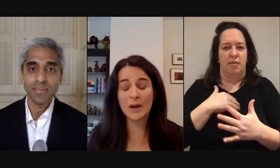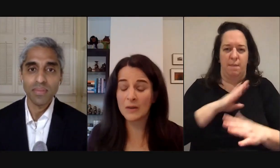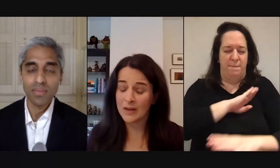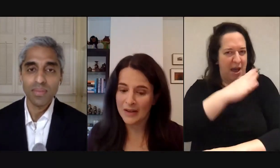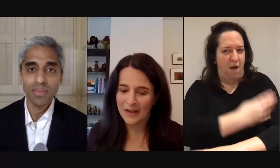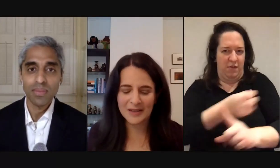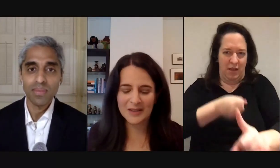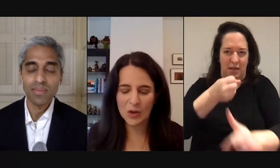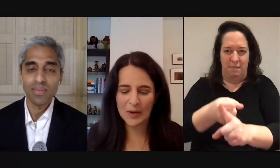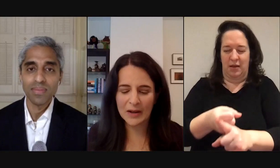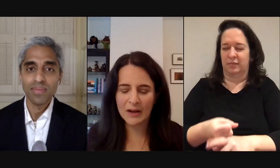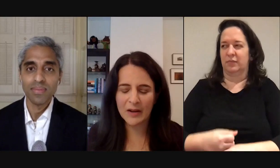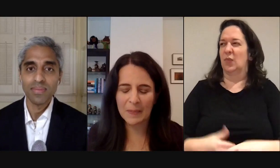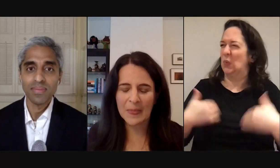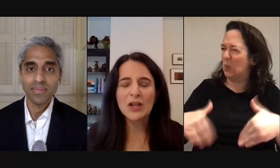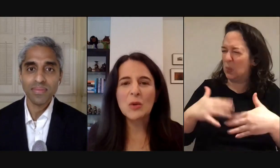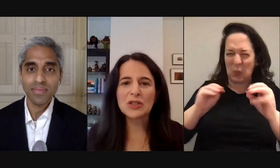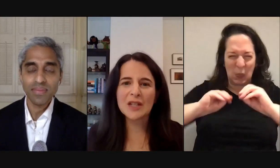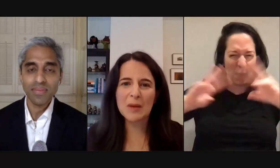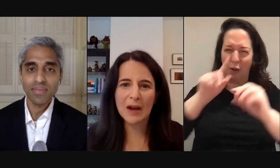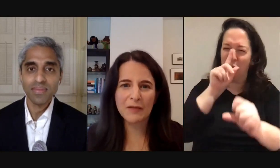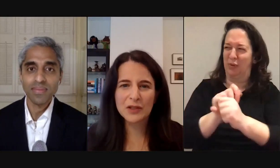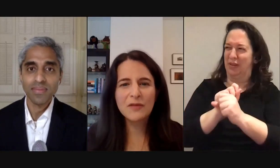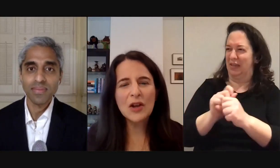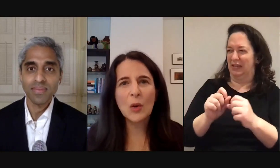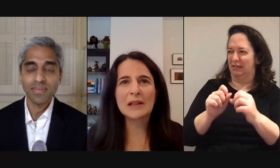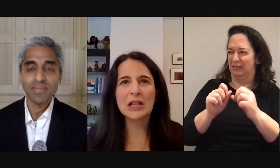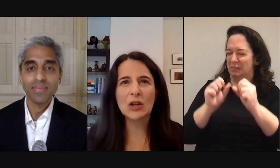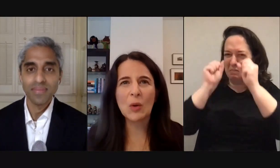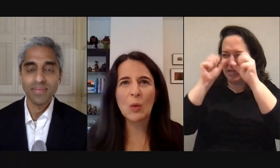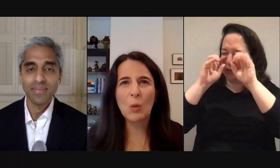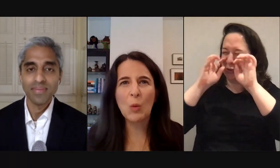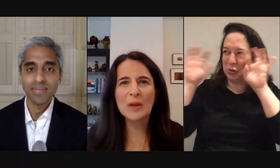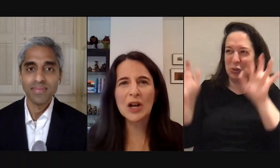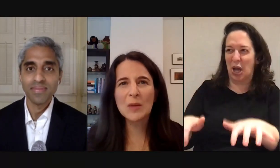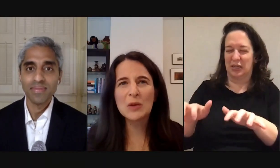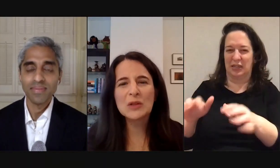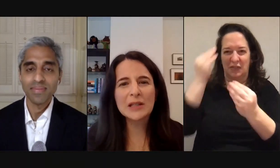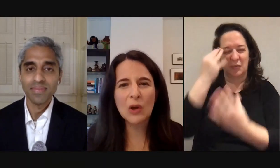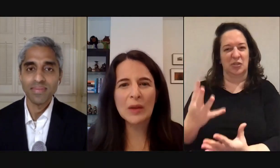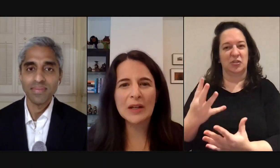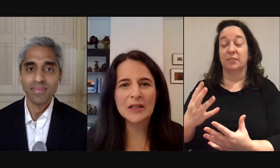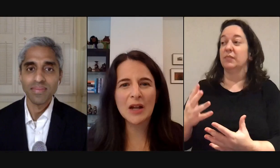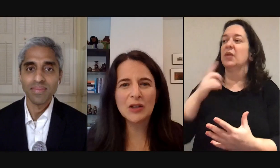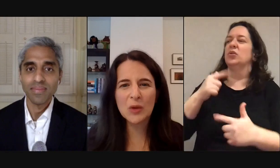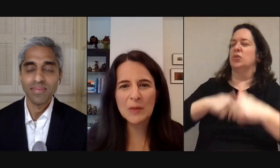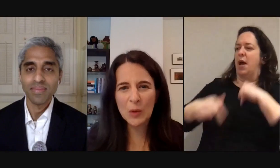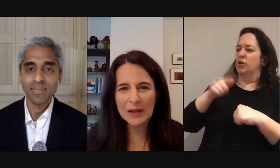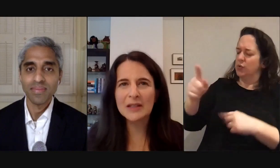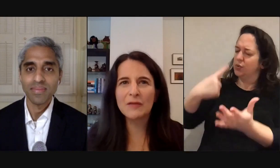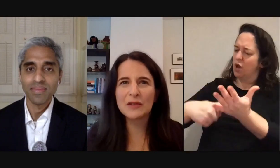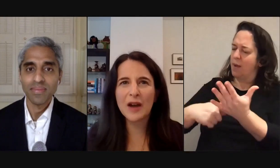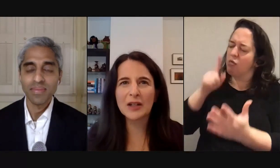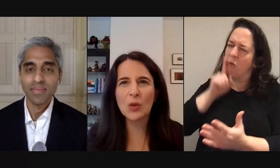extraordinary wow sobering um you know just stepping back for just very quickly you know when we talk about when you say loneliness i just